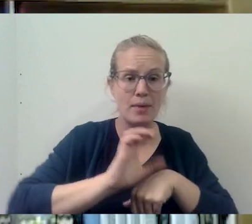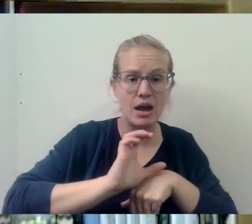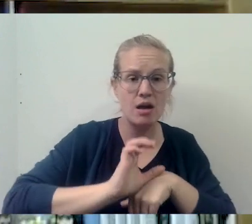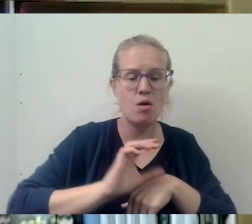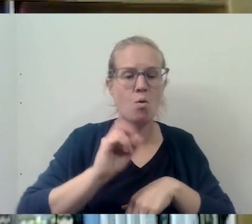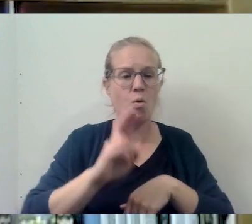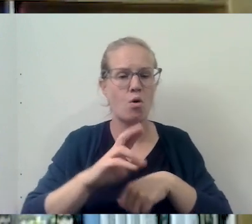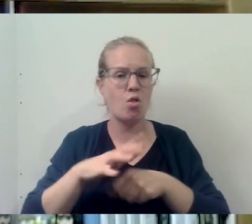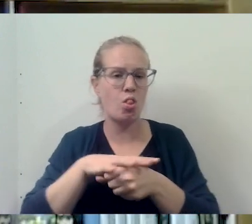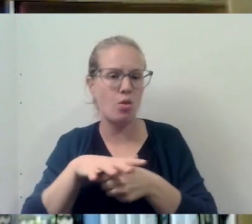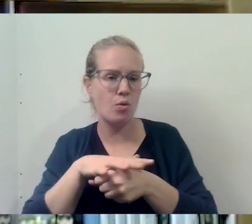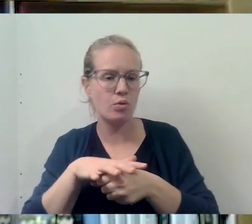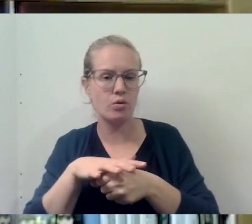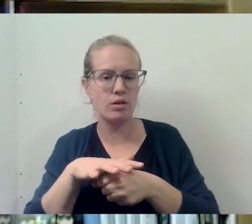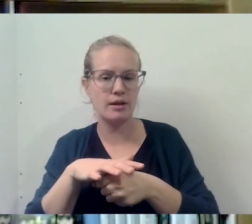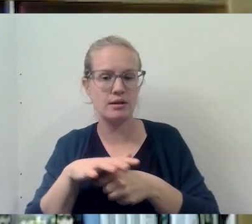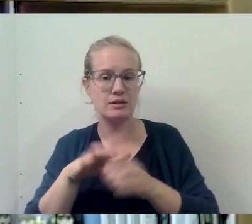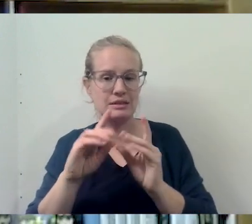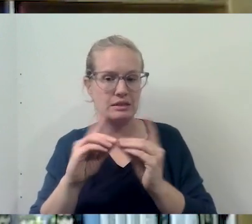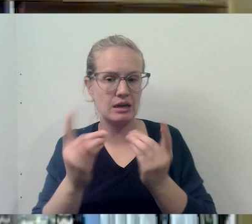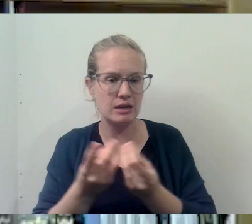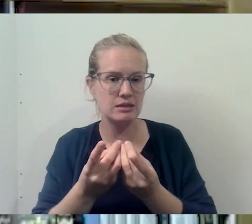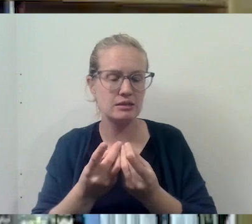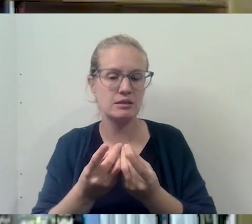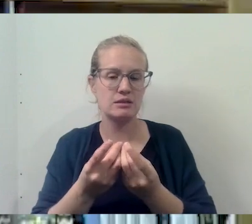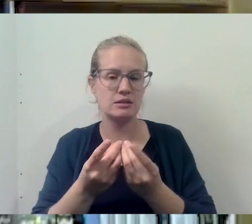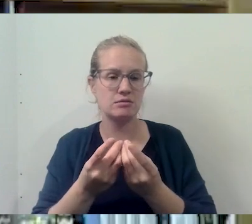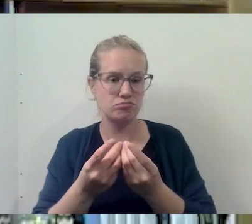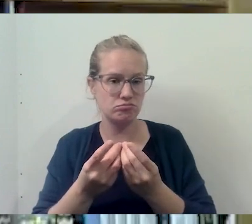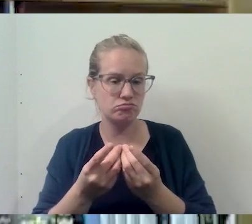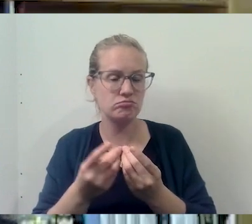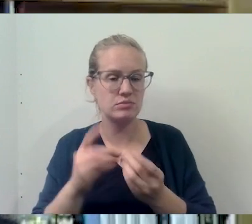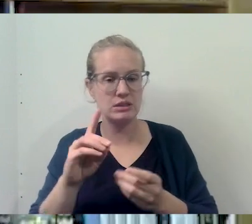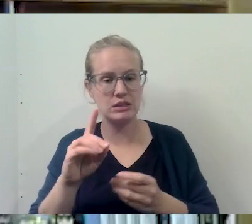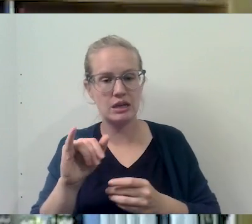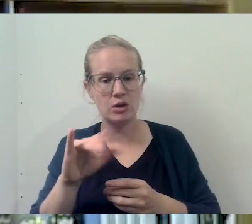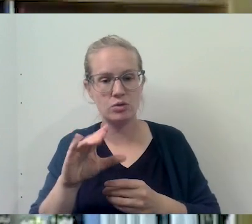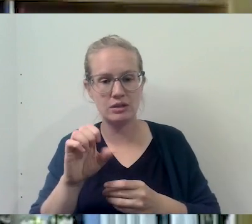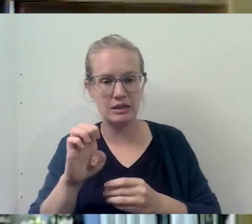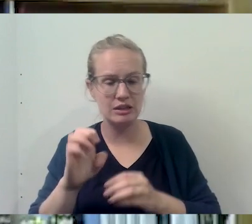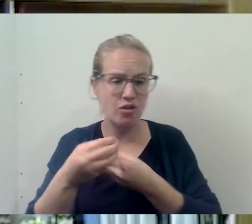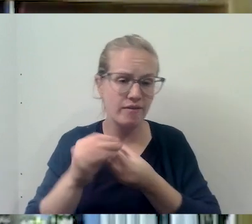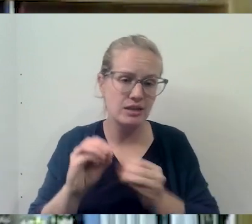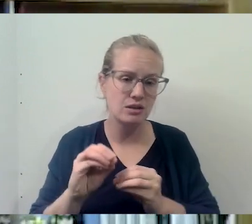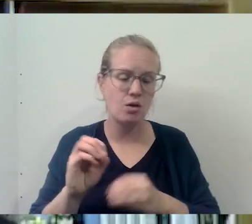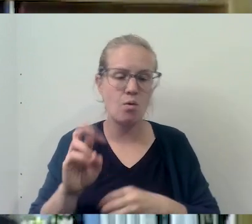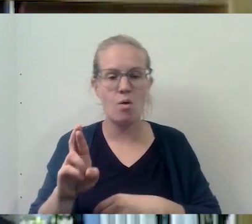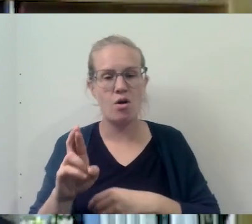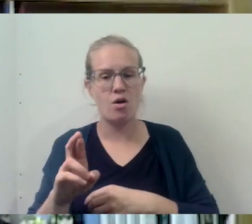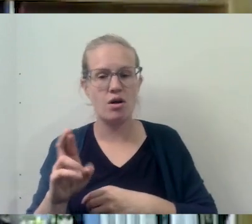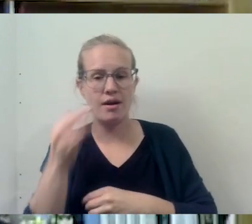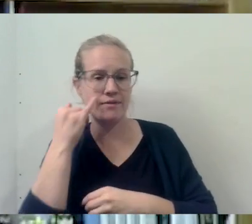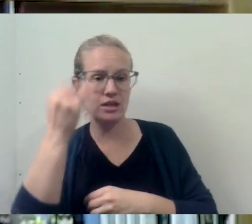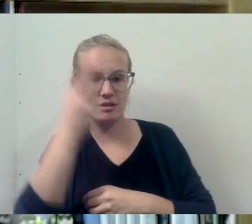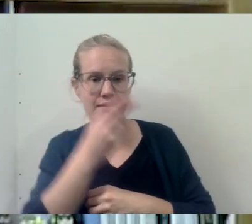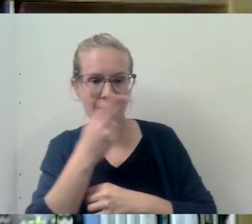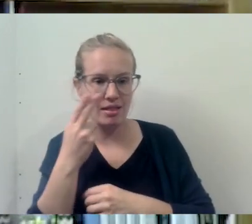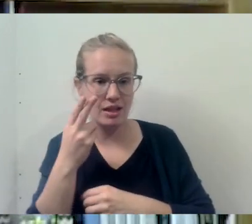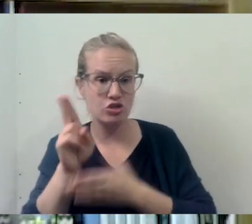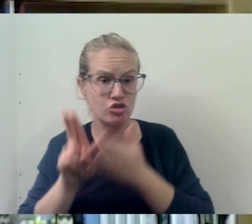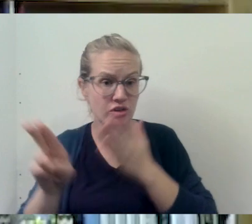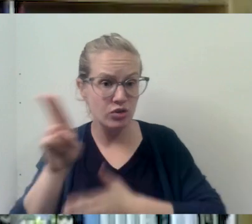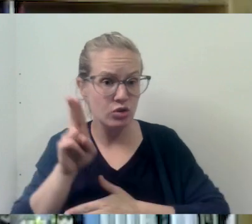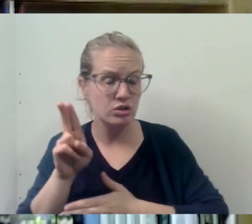or the local, um, uh, uh, uh, diocese, uh, office, or, or if there's a, a Catholic, uh,